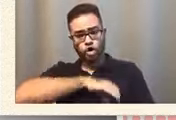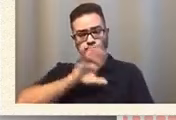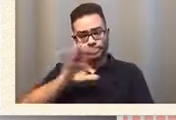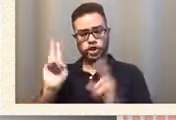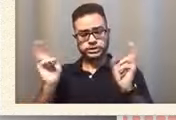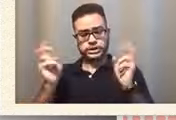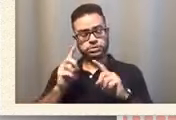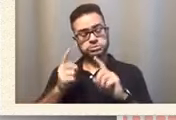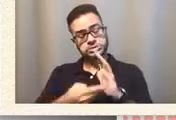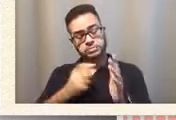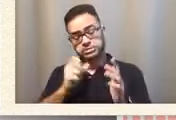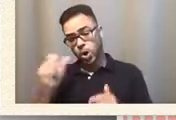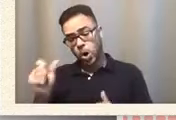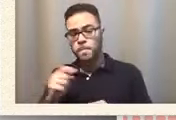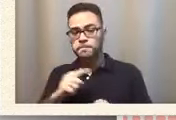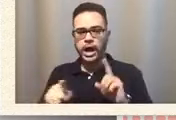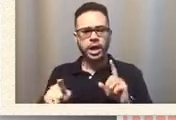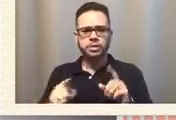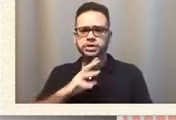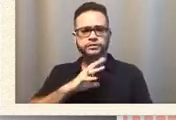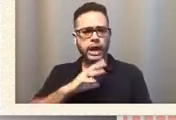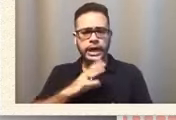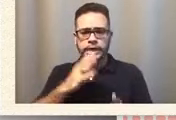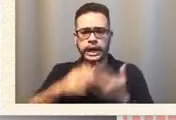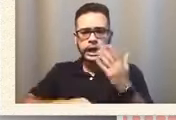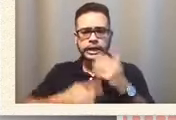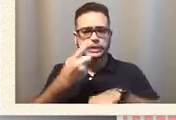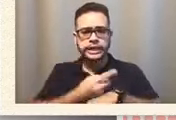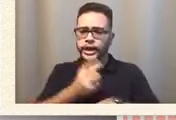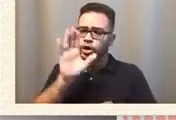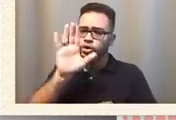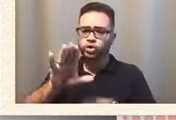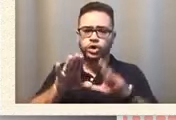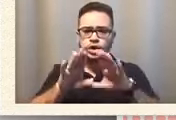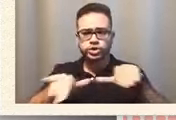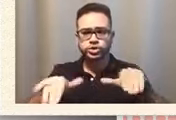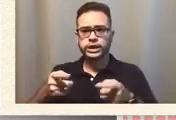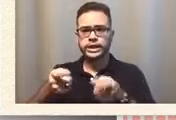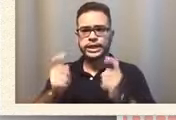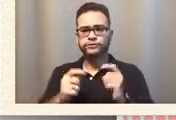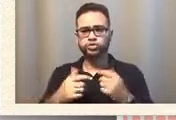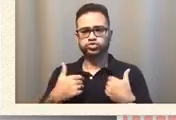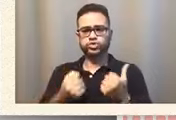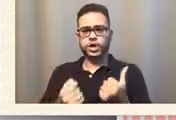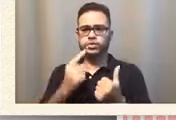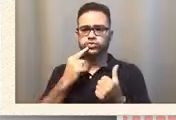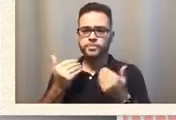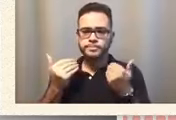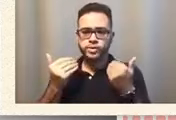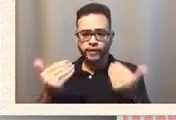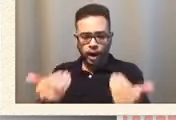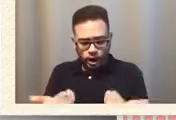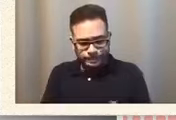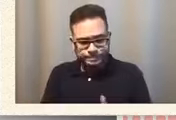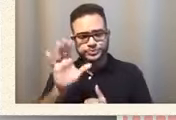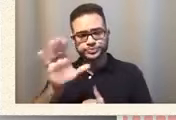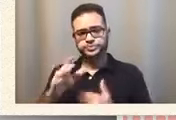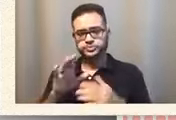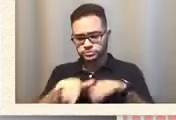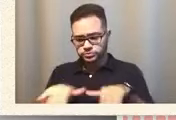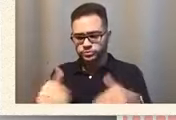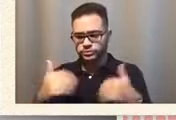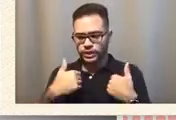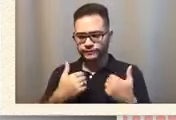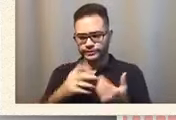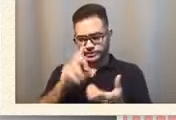at the end of the day your kids are the one to give you the strength to move on your kids are the one to give you the the belief that